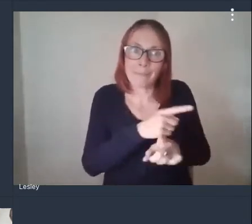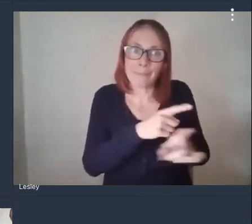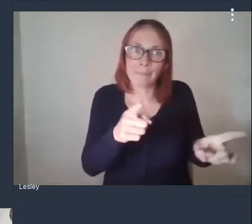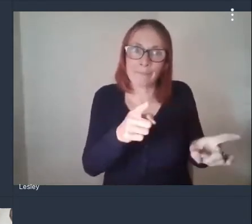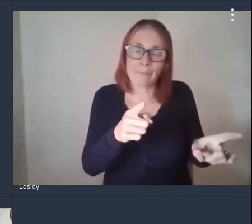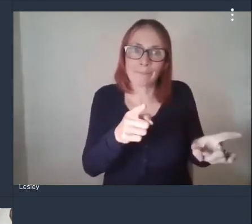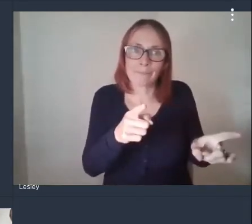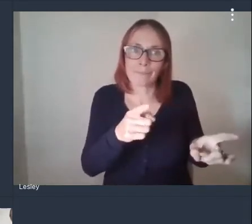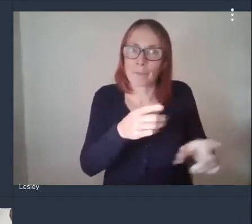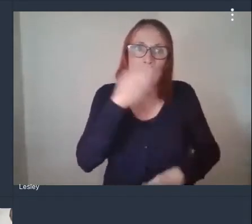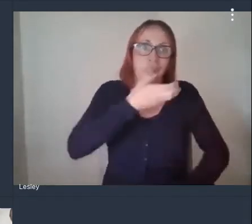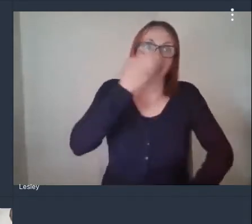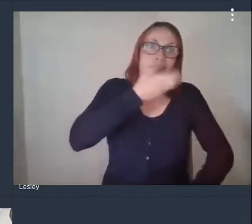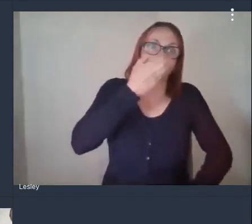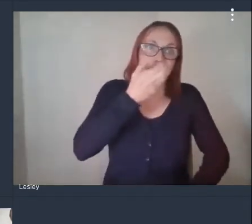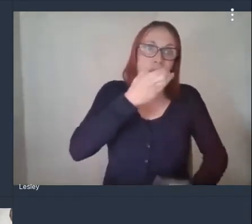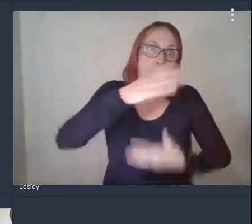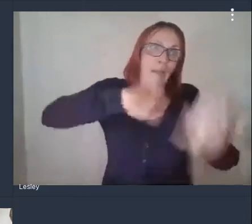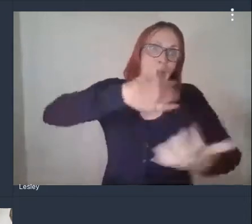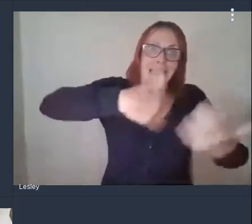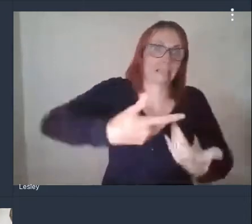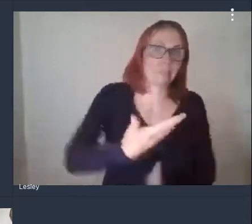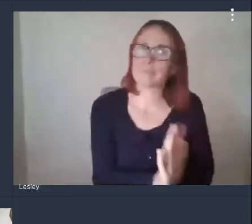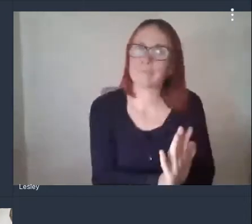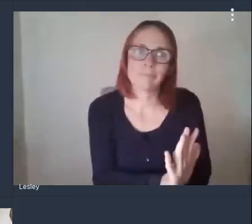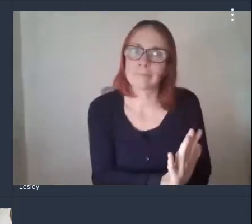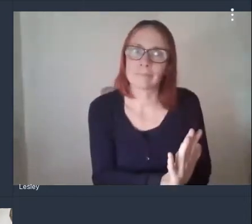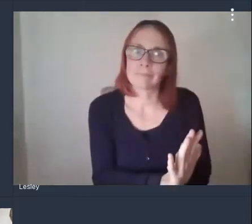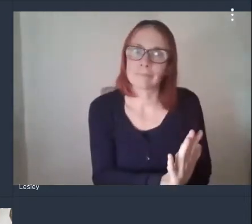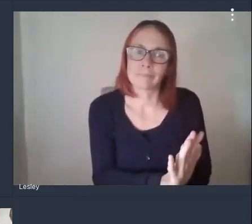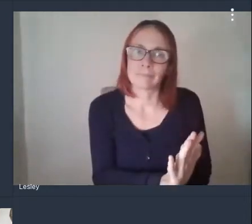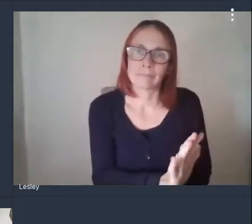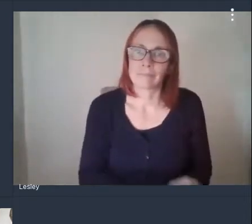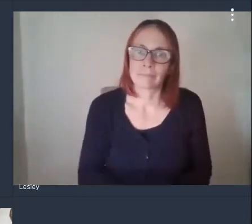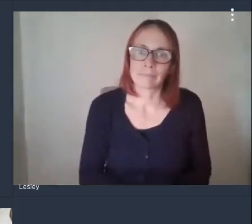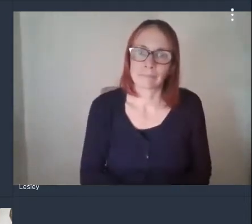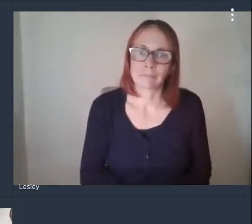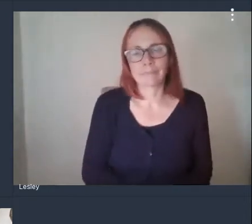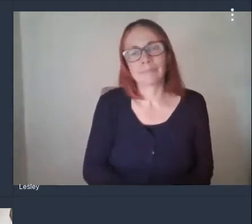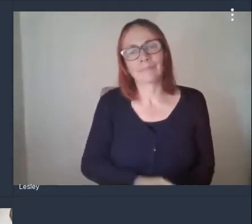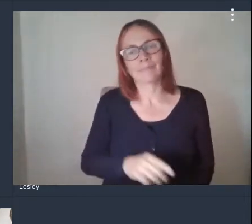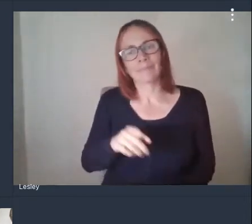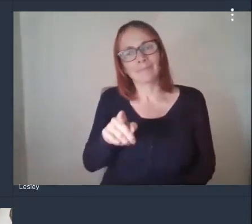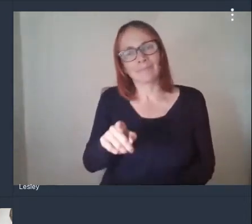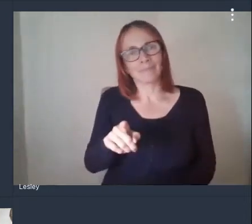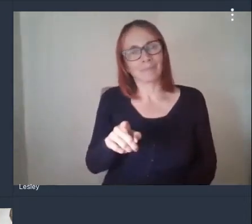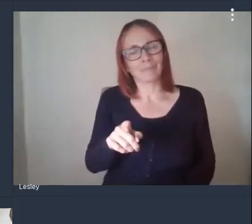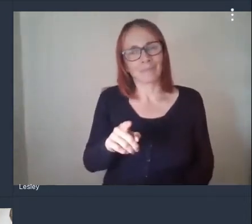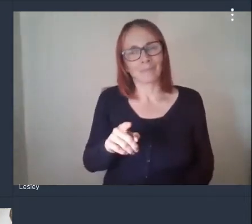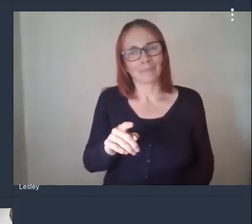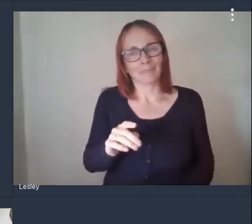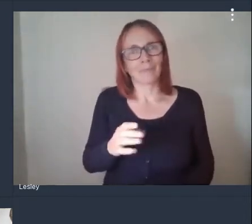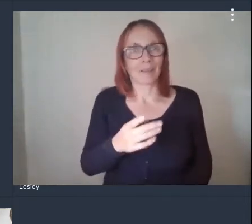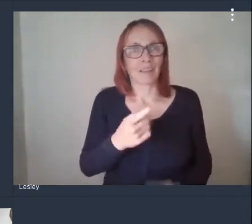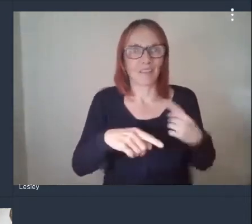work yeah i think that's a reminder for responsibility for a lot of people